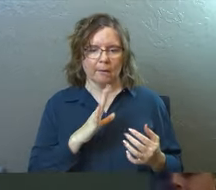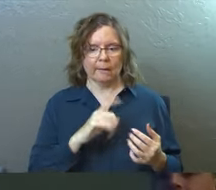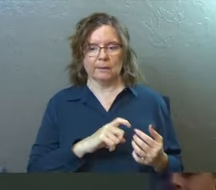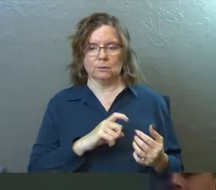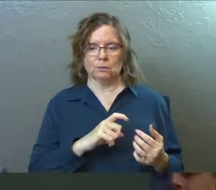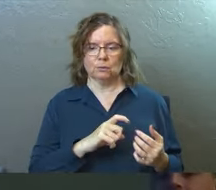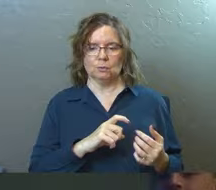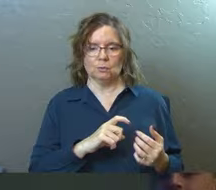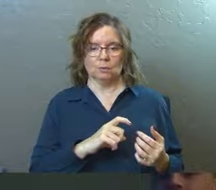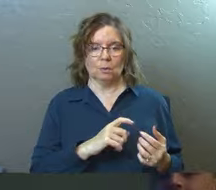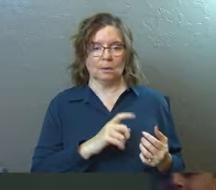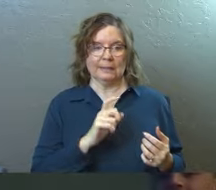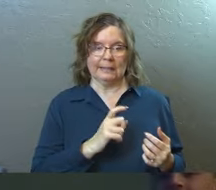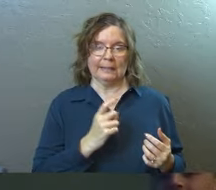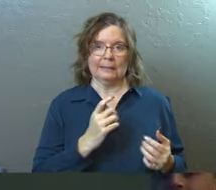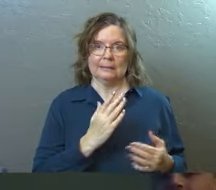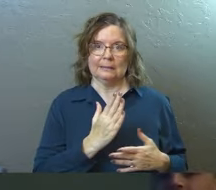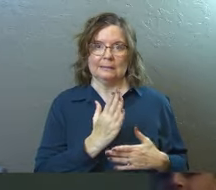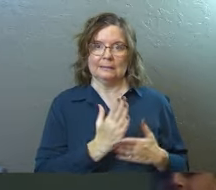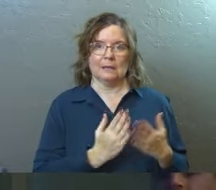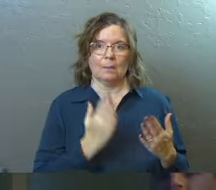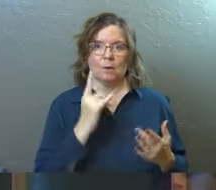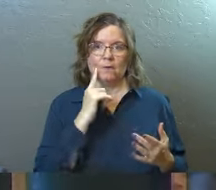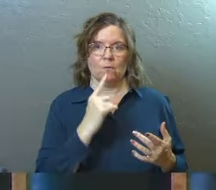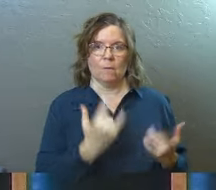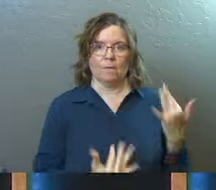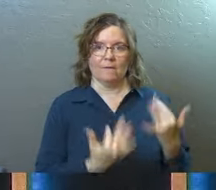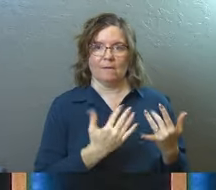light the fires of hell somehow.